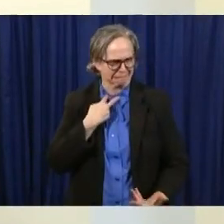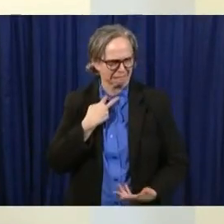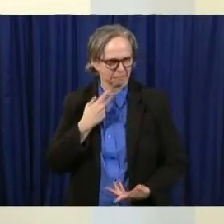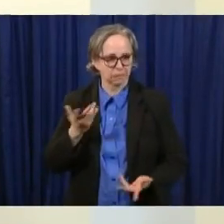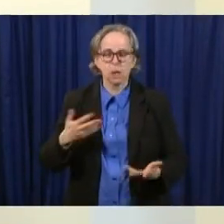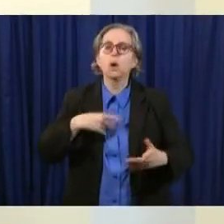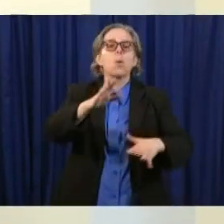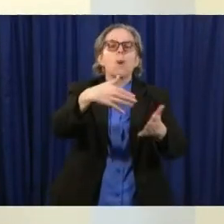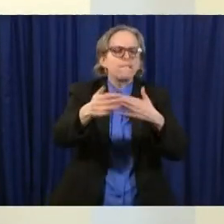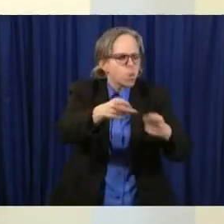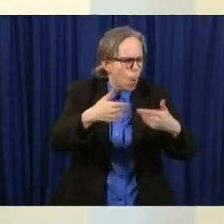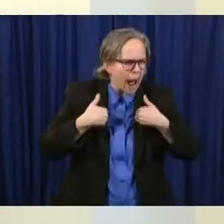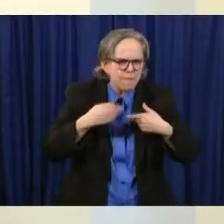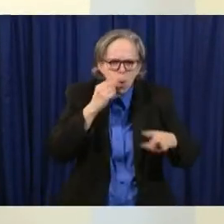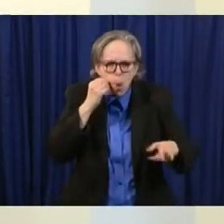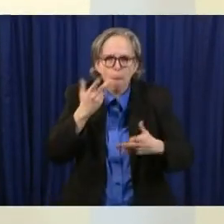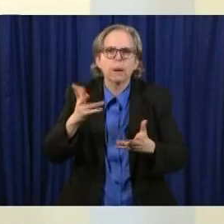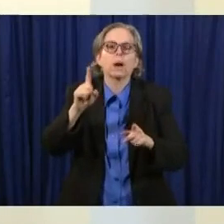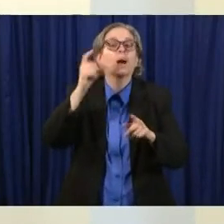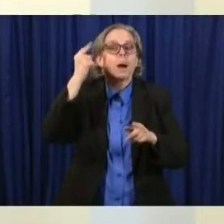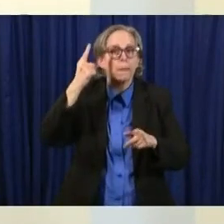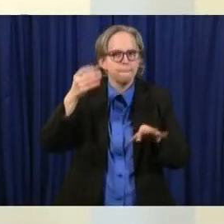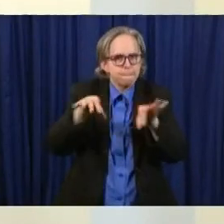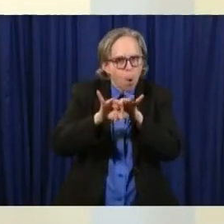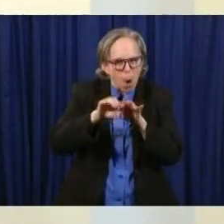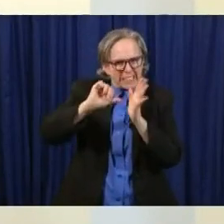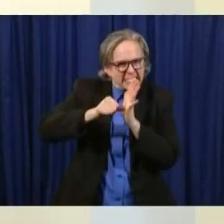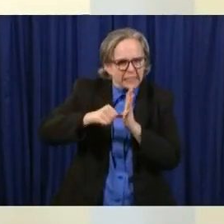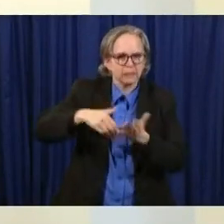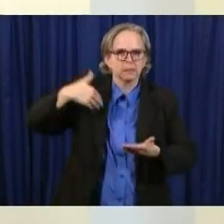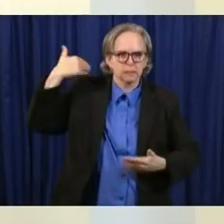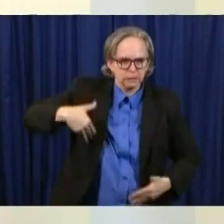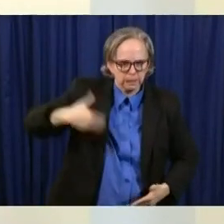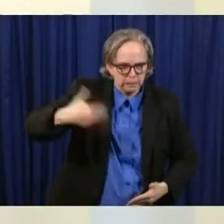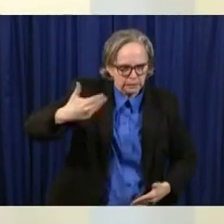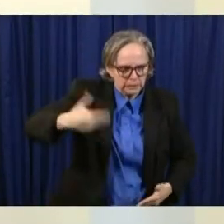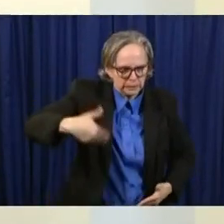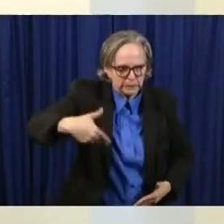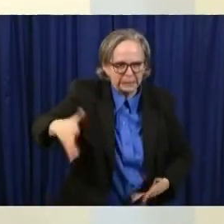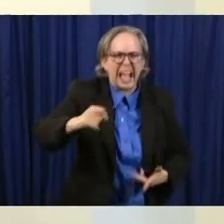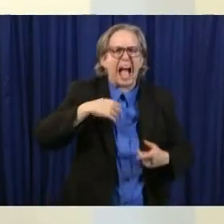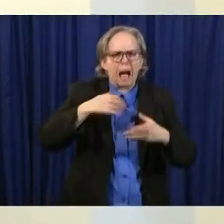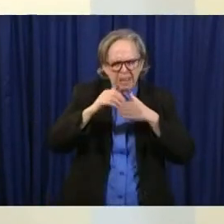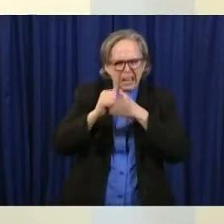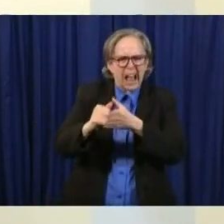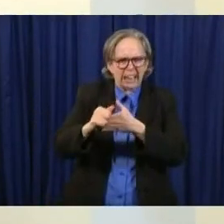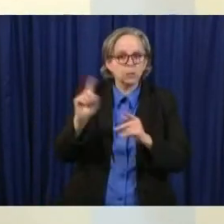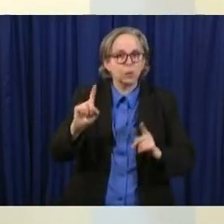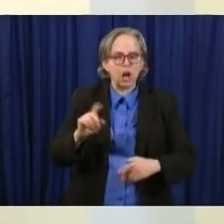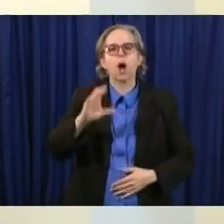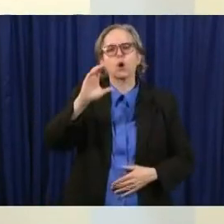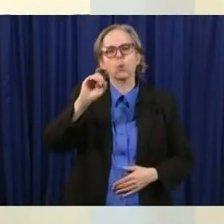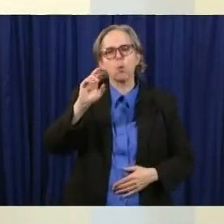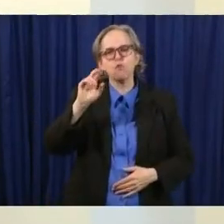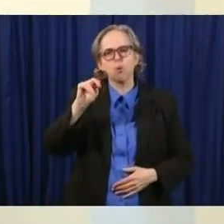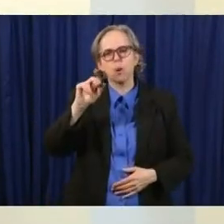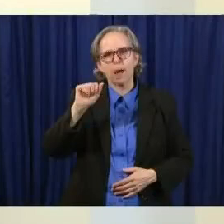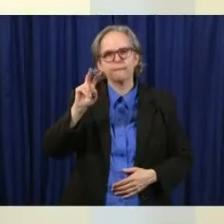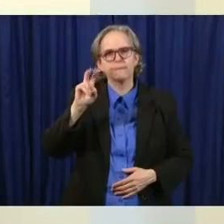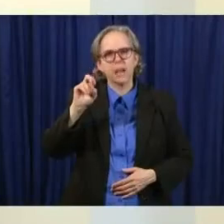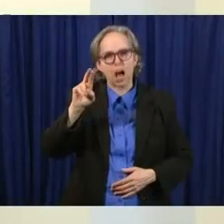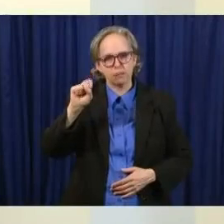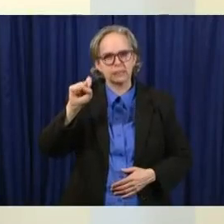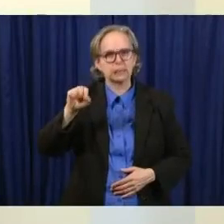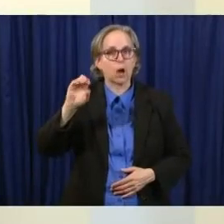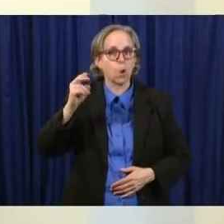possible and for very specific guidance please go to coronavirus.ohio.gov and yes there are shortages of things everywhere